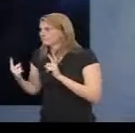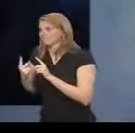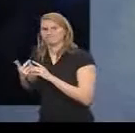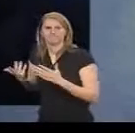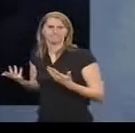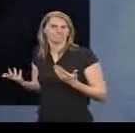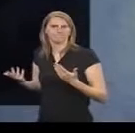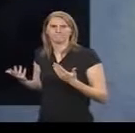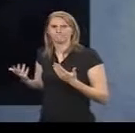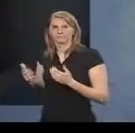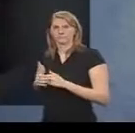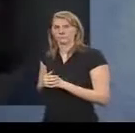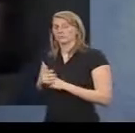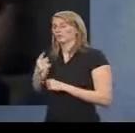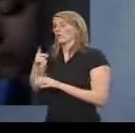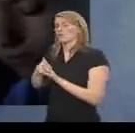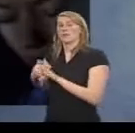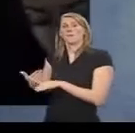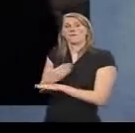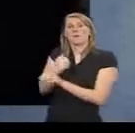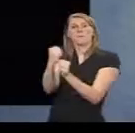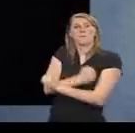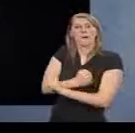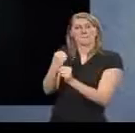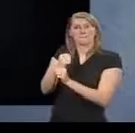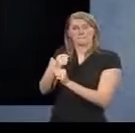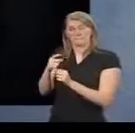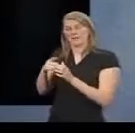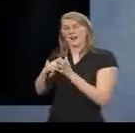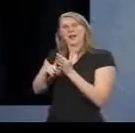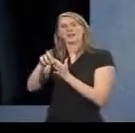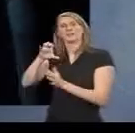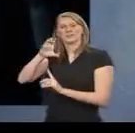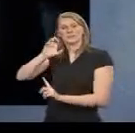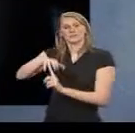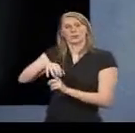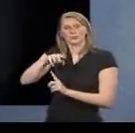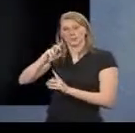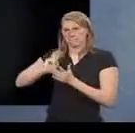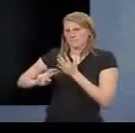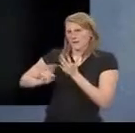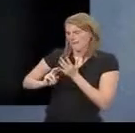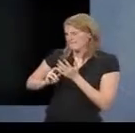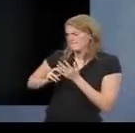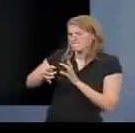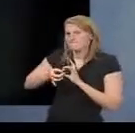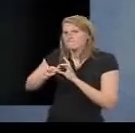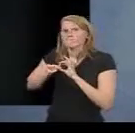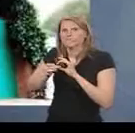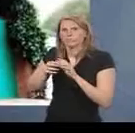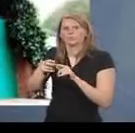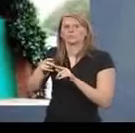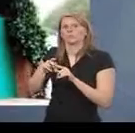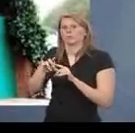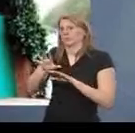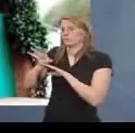A year before the bombing, Alec Station planned an operation to disrupt an al-Qaeda cell in Nairobi.